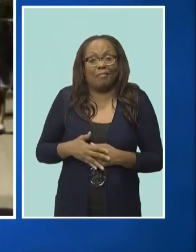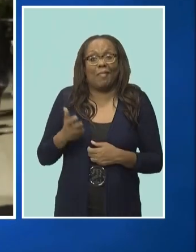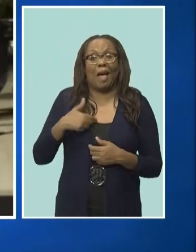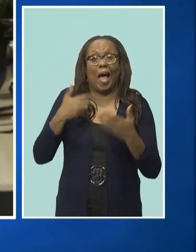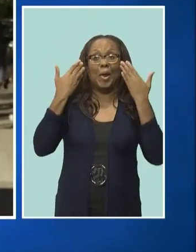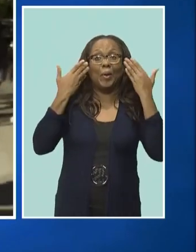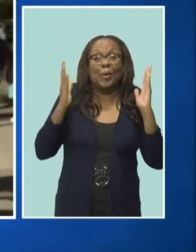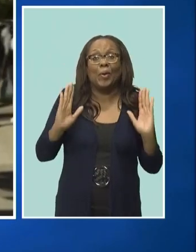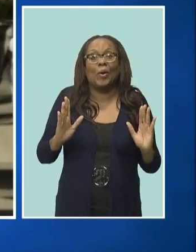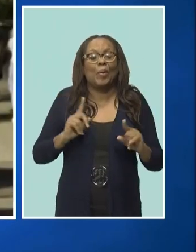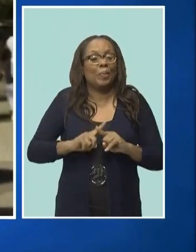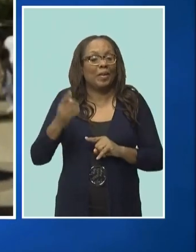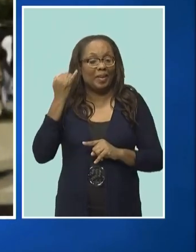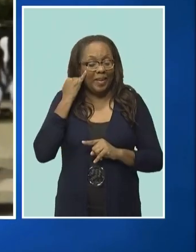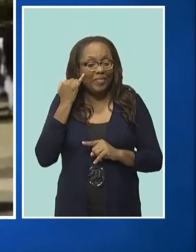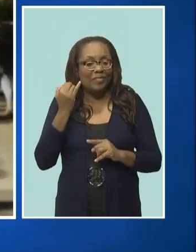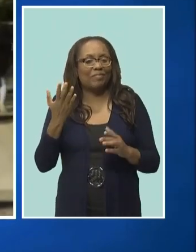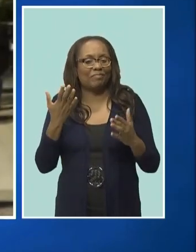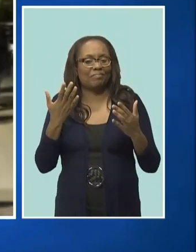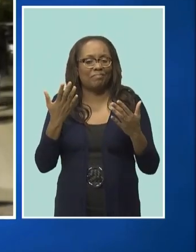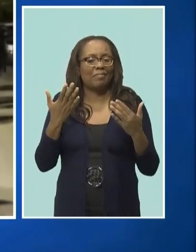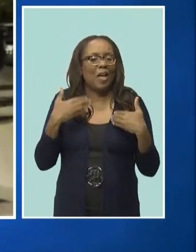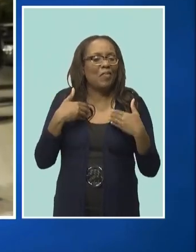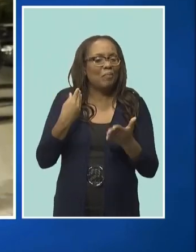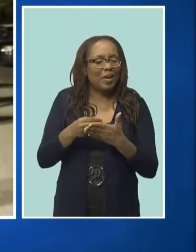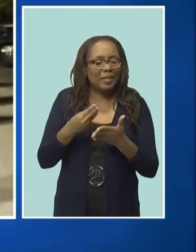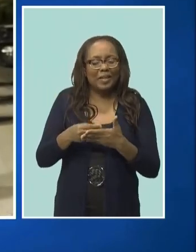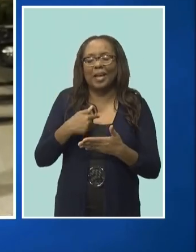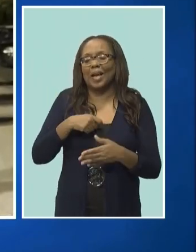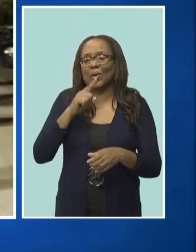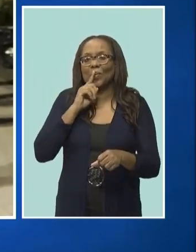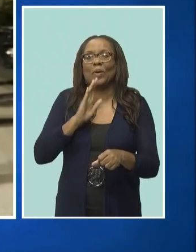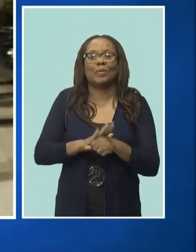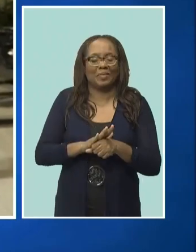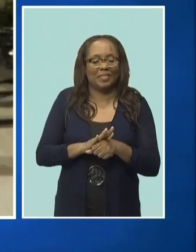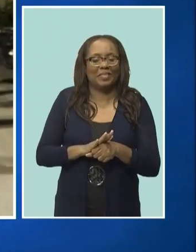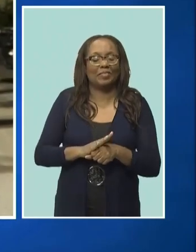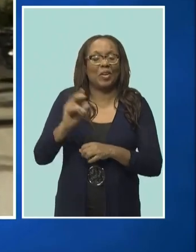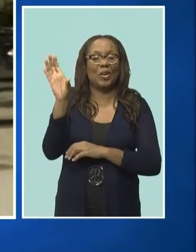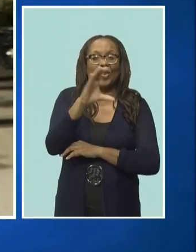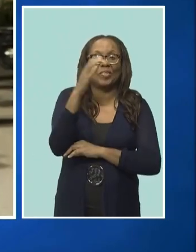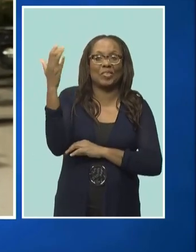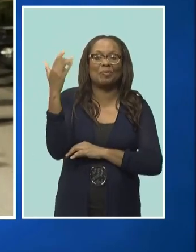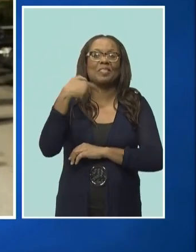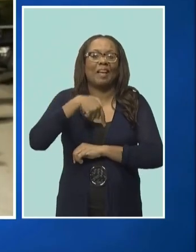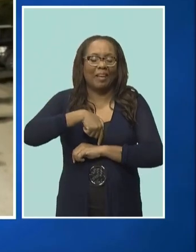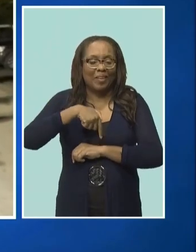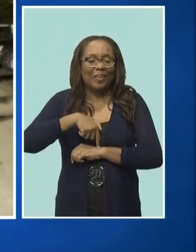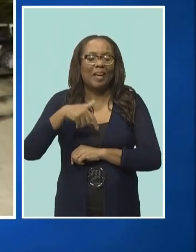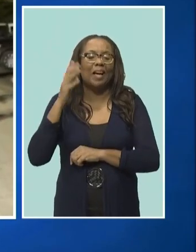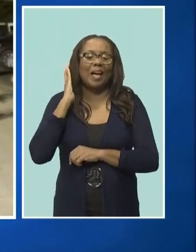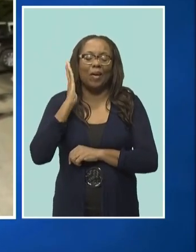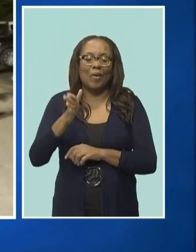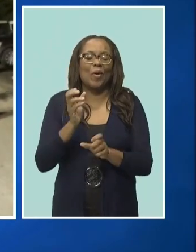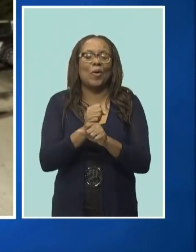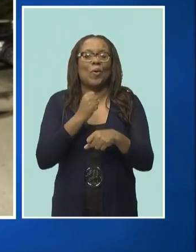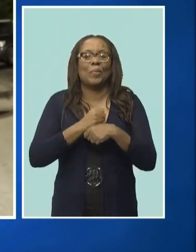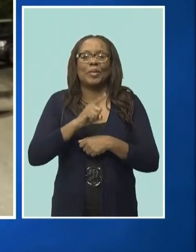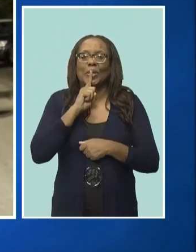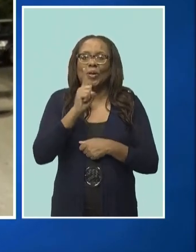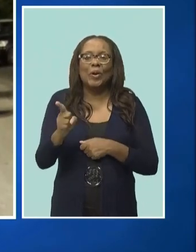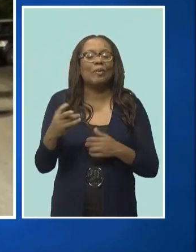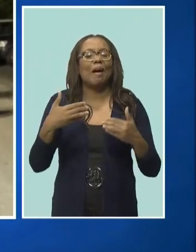As long as money can be found, I promise them that for the Christmas season, I will make sure that something